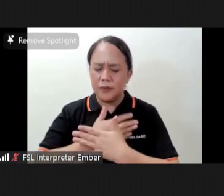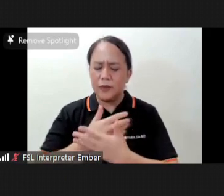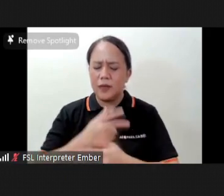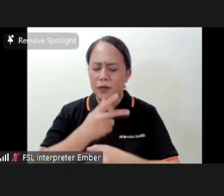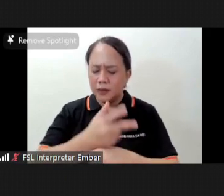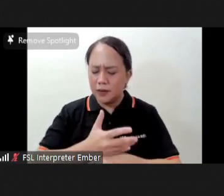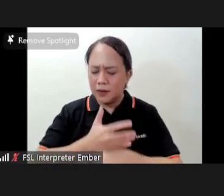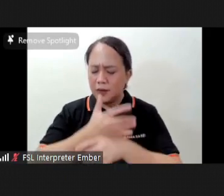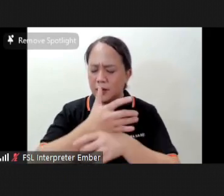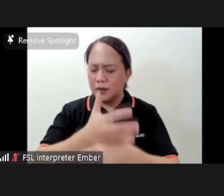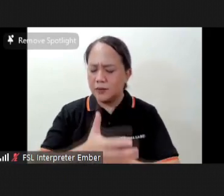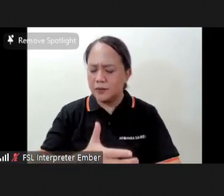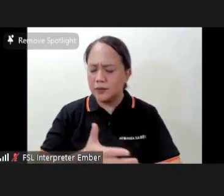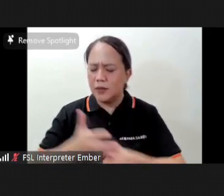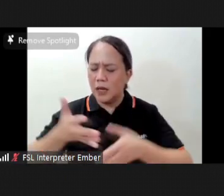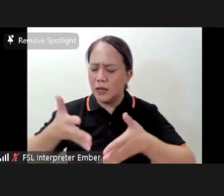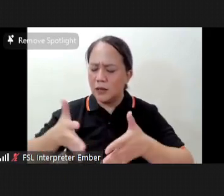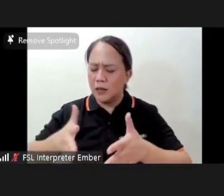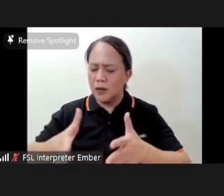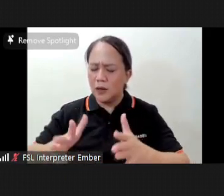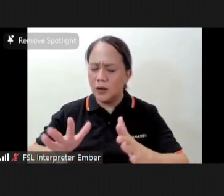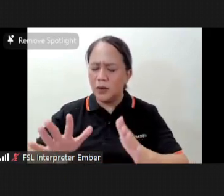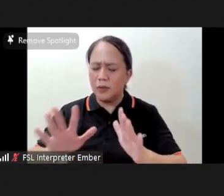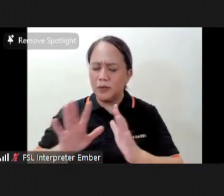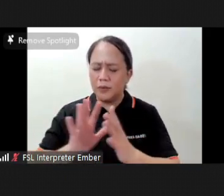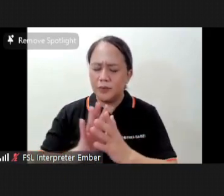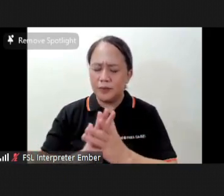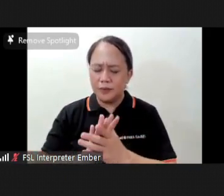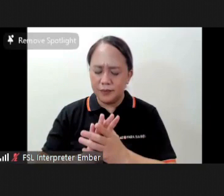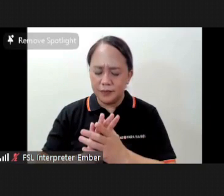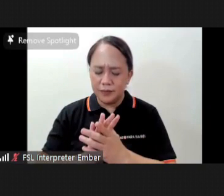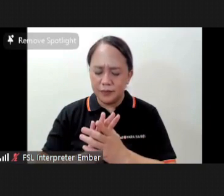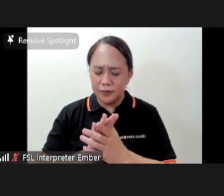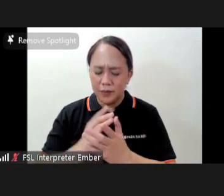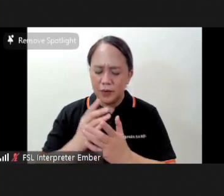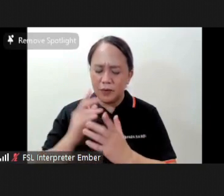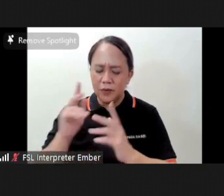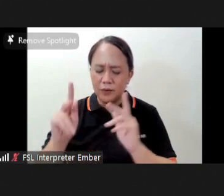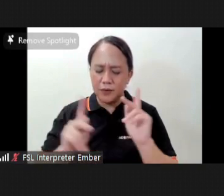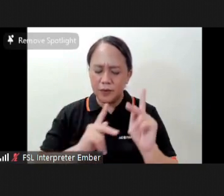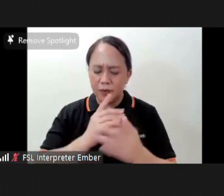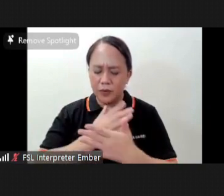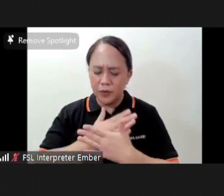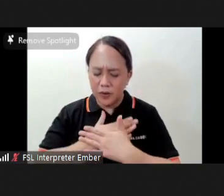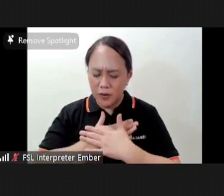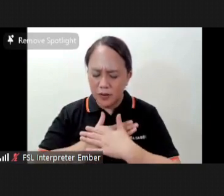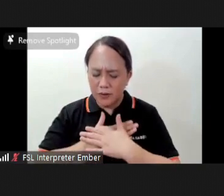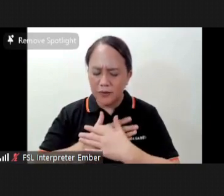allowing it to be sent to those you love and care for